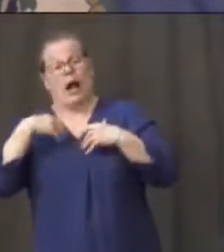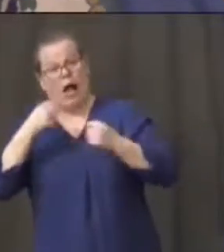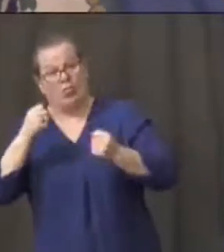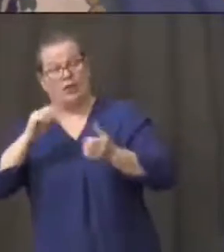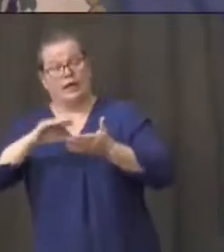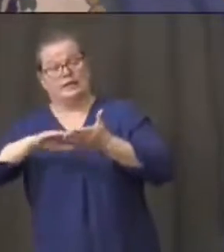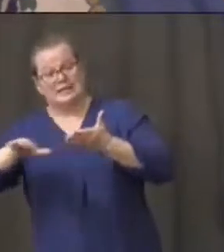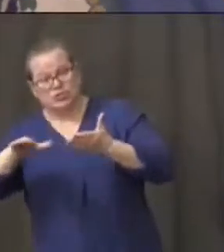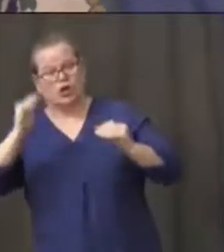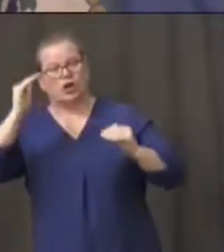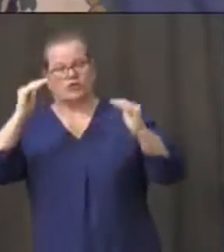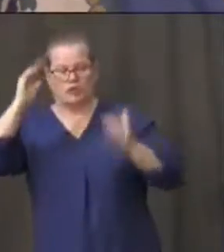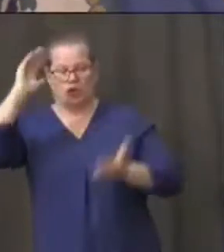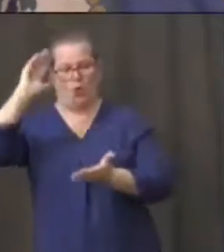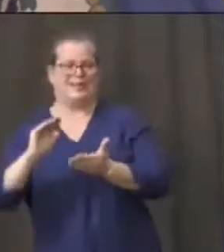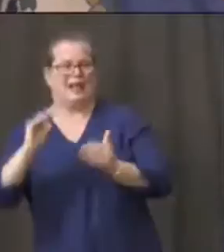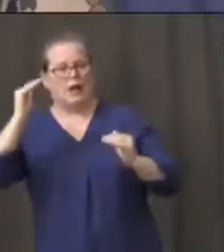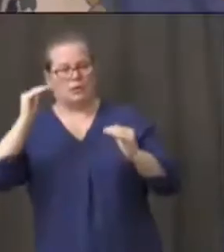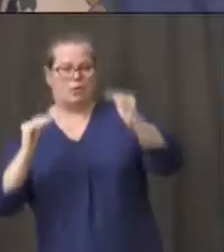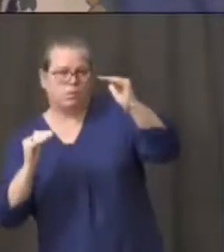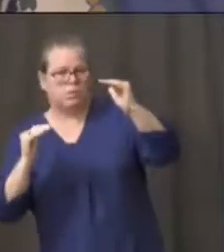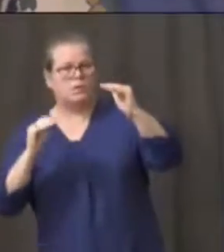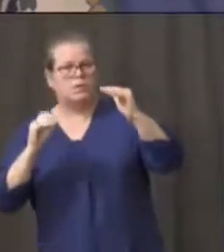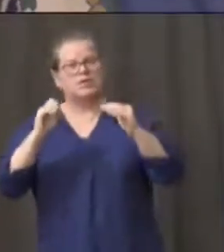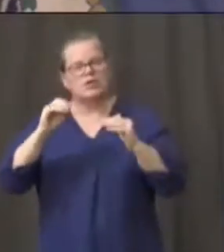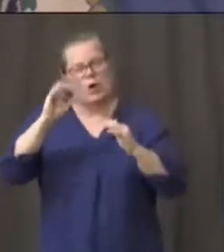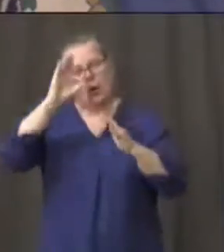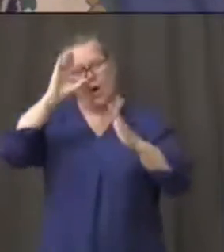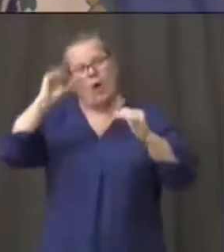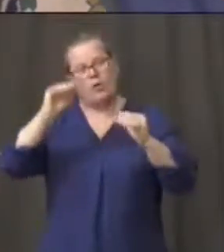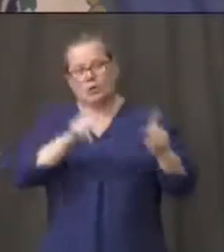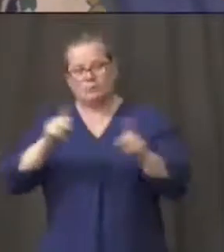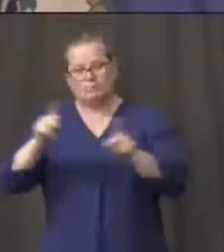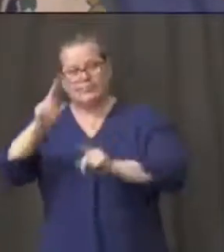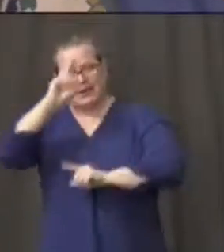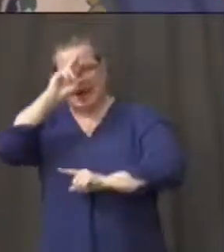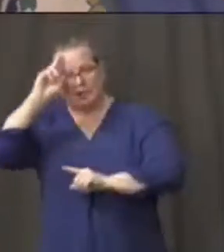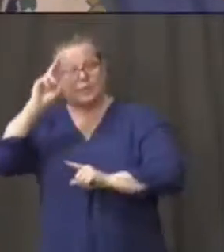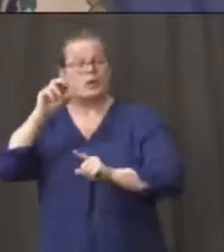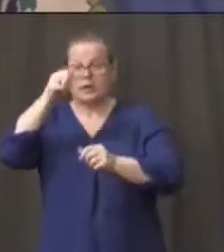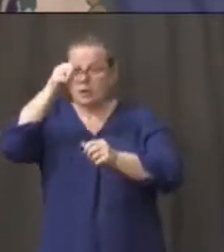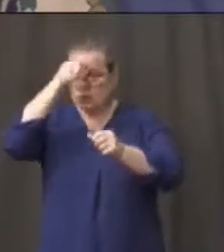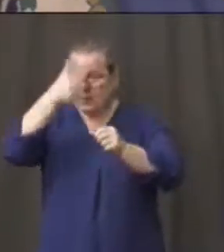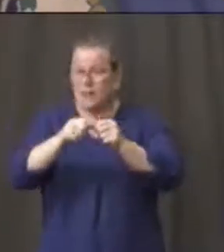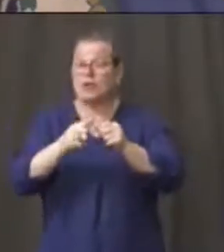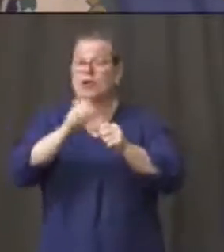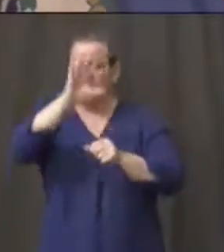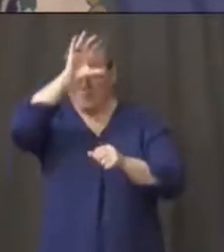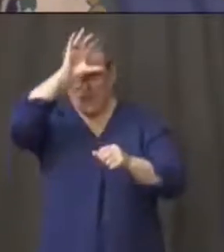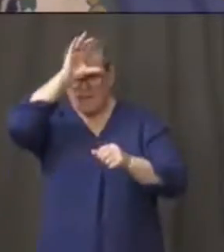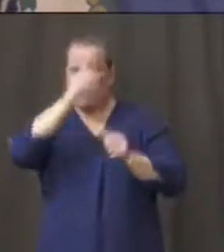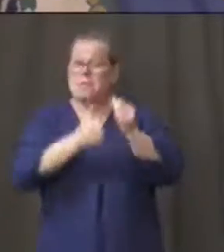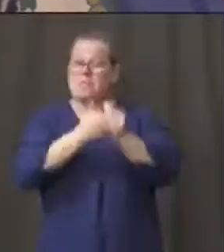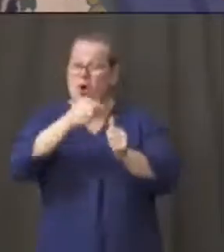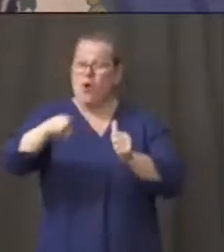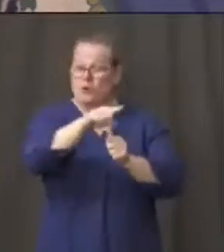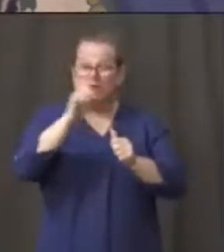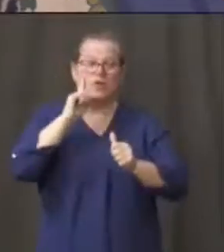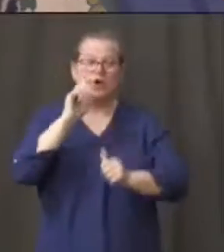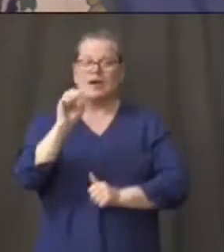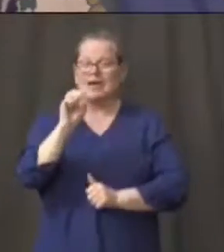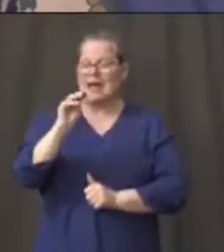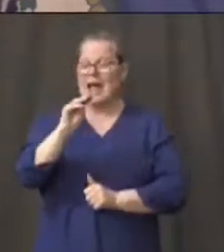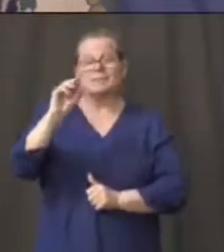there to take care of you. Remember, firefighters do most of the EMT work, so incredibly important.